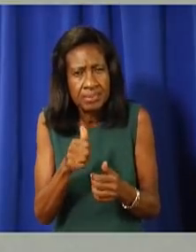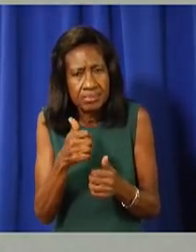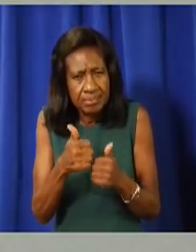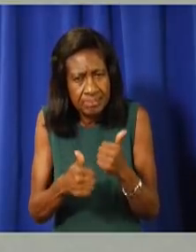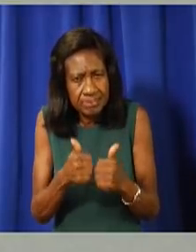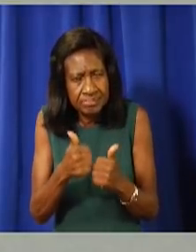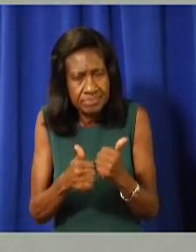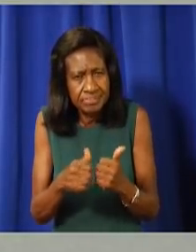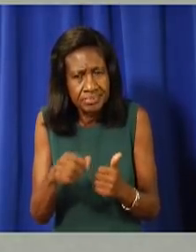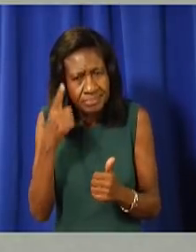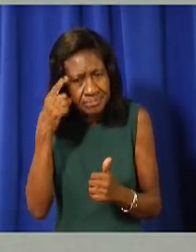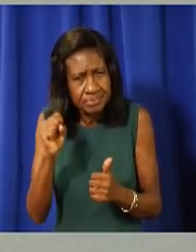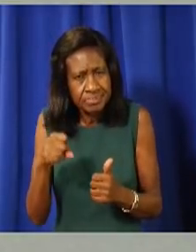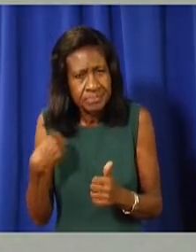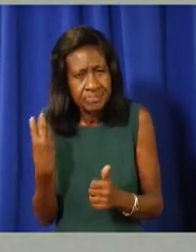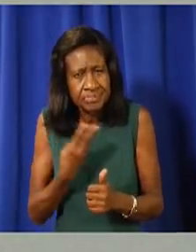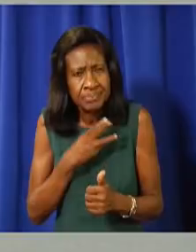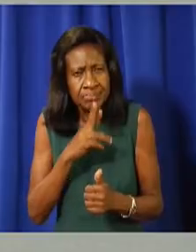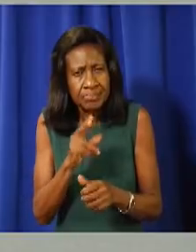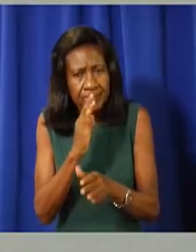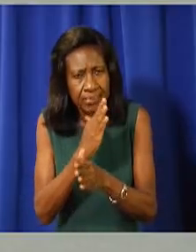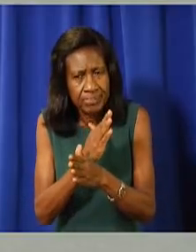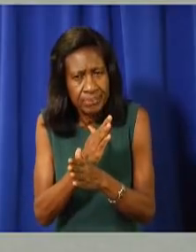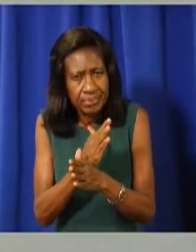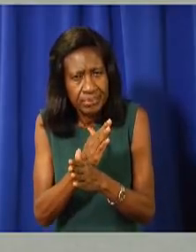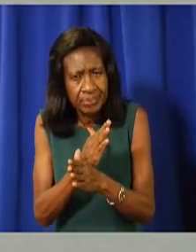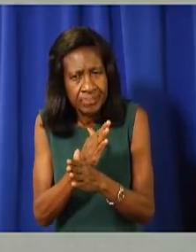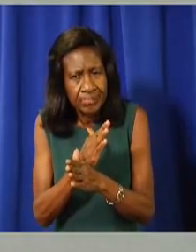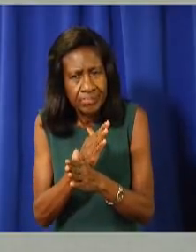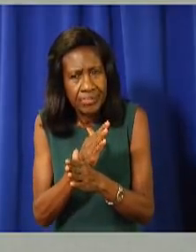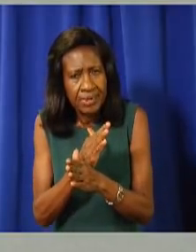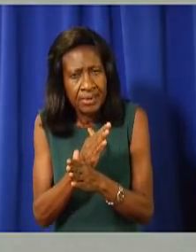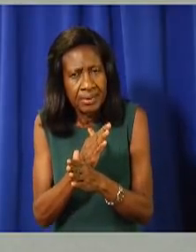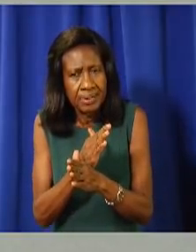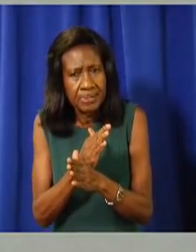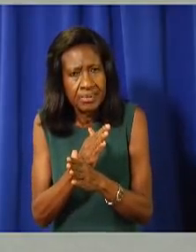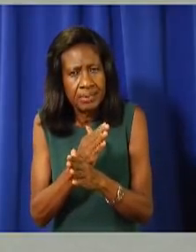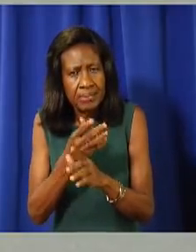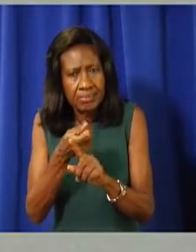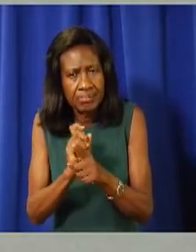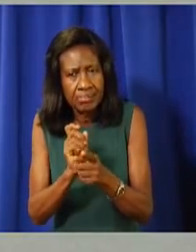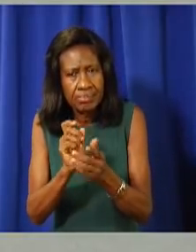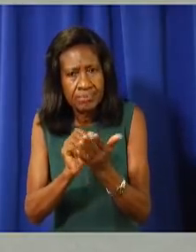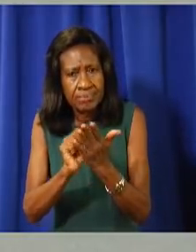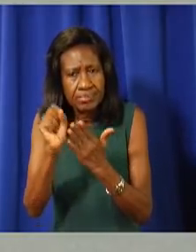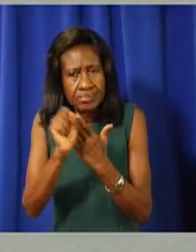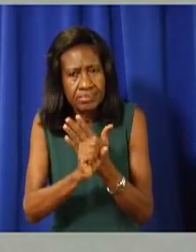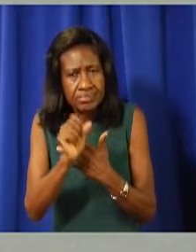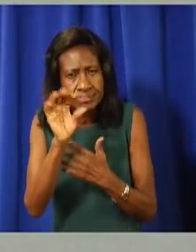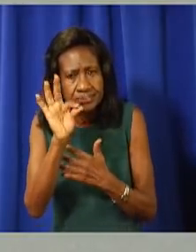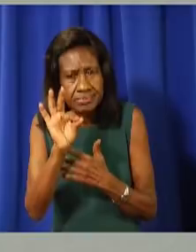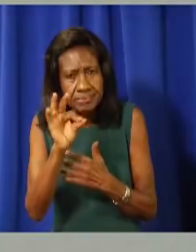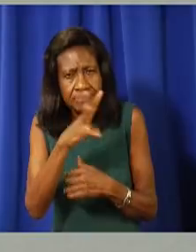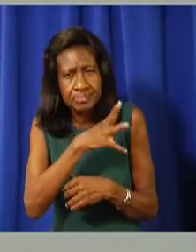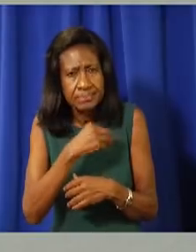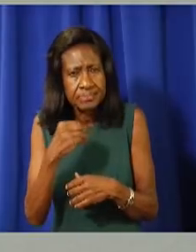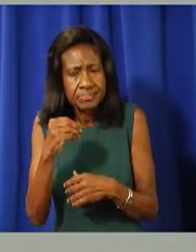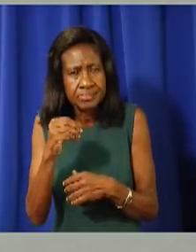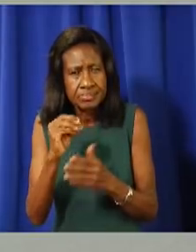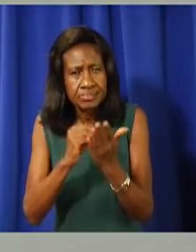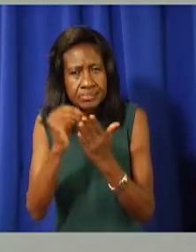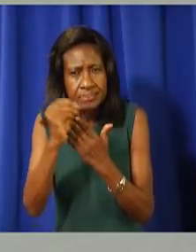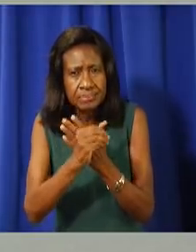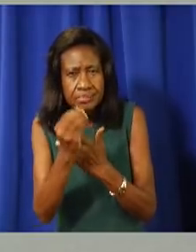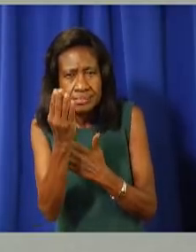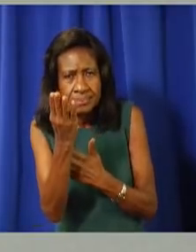still being protected by the same, um, at least, you know, between September 9th and, um, and October